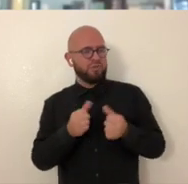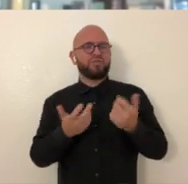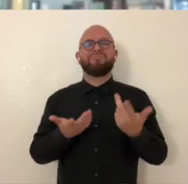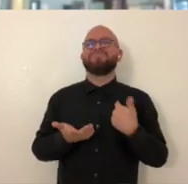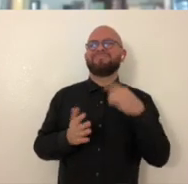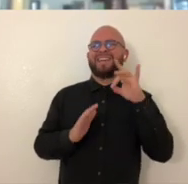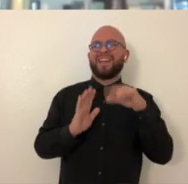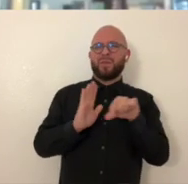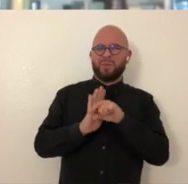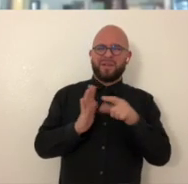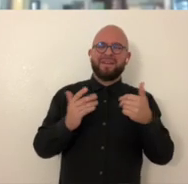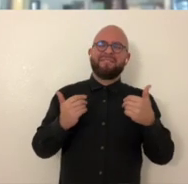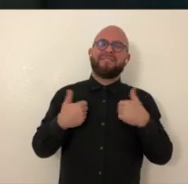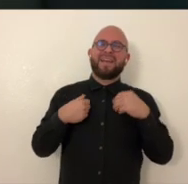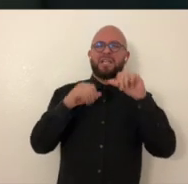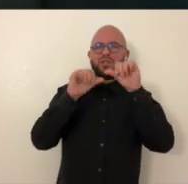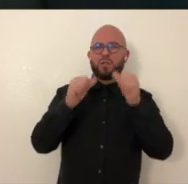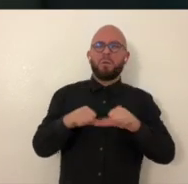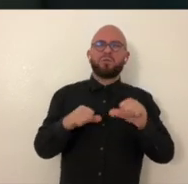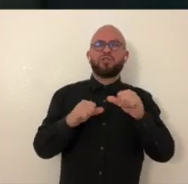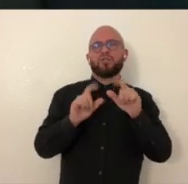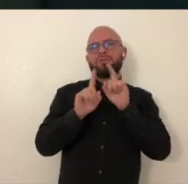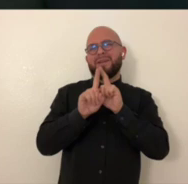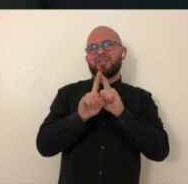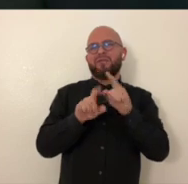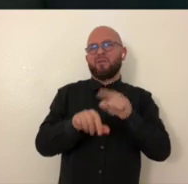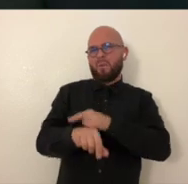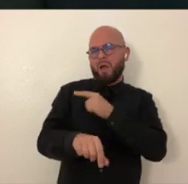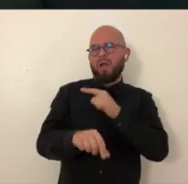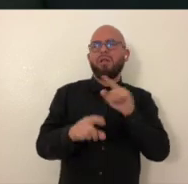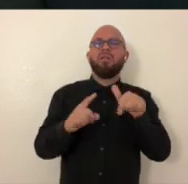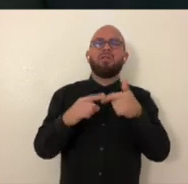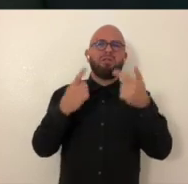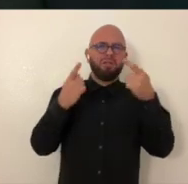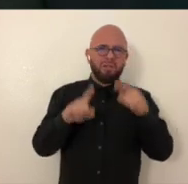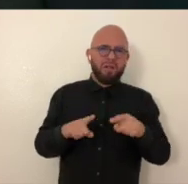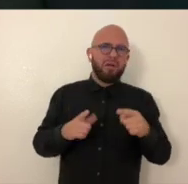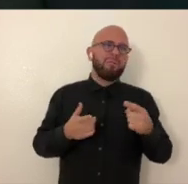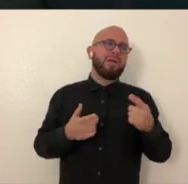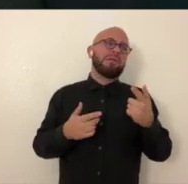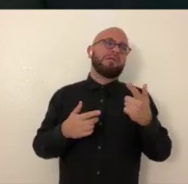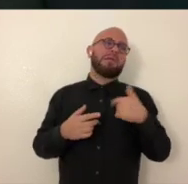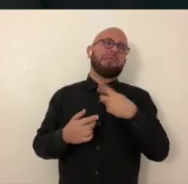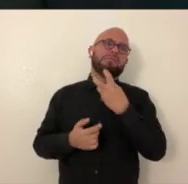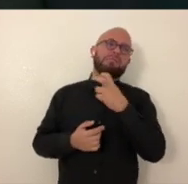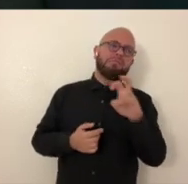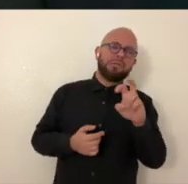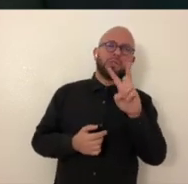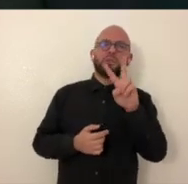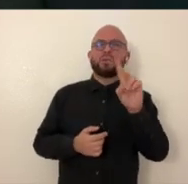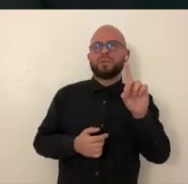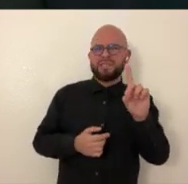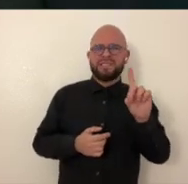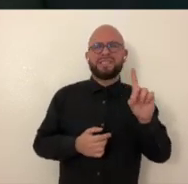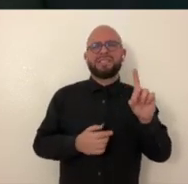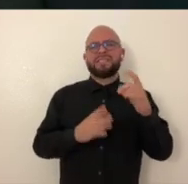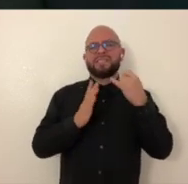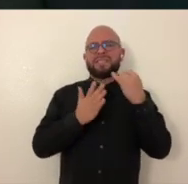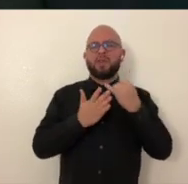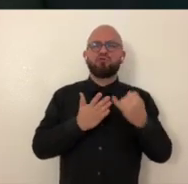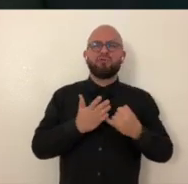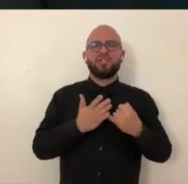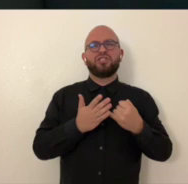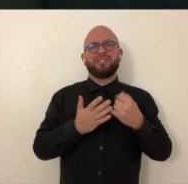into sculpture? In eighth grade, I had a sculpture mentorship for a while, but moving out of that, I kind of got into the